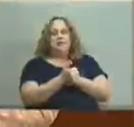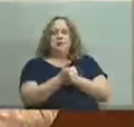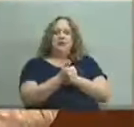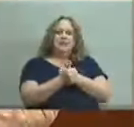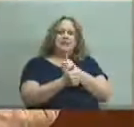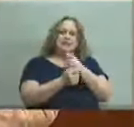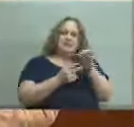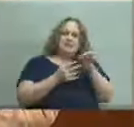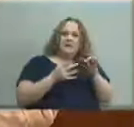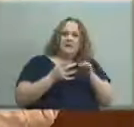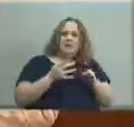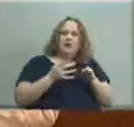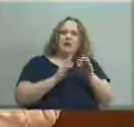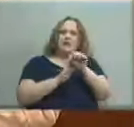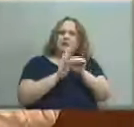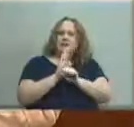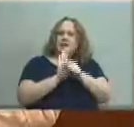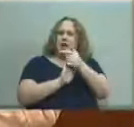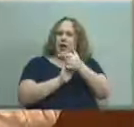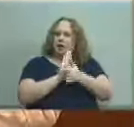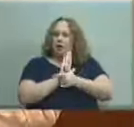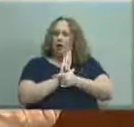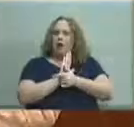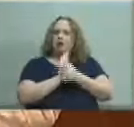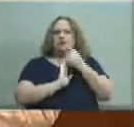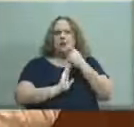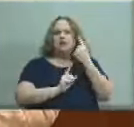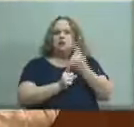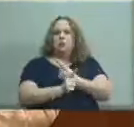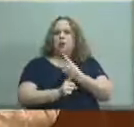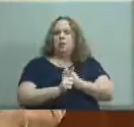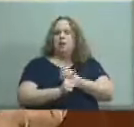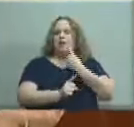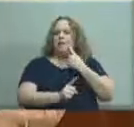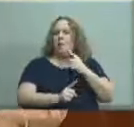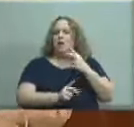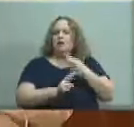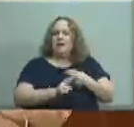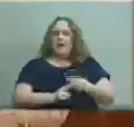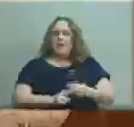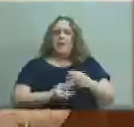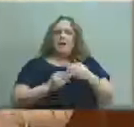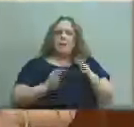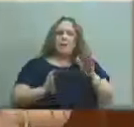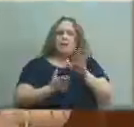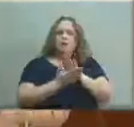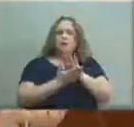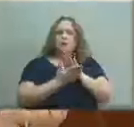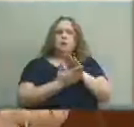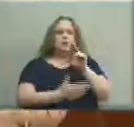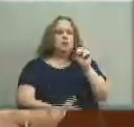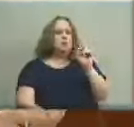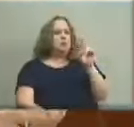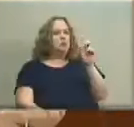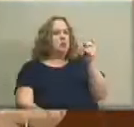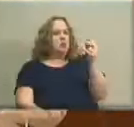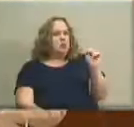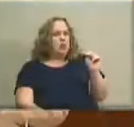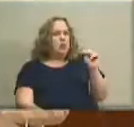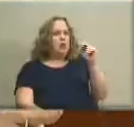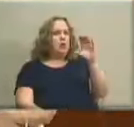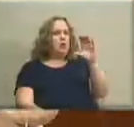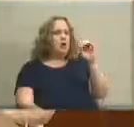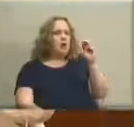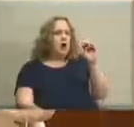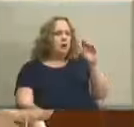that state law has indicated as appropriate for naming a public school the Norton the name Norton Commons is a well-known geographic reference